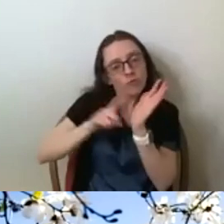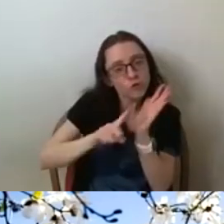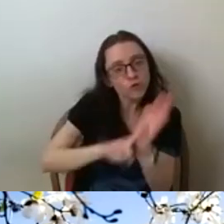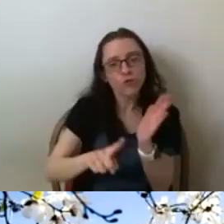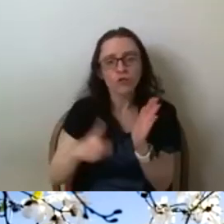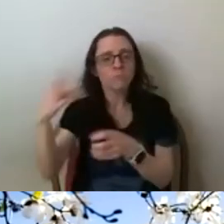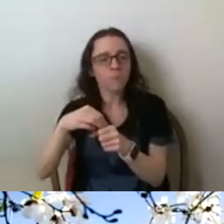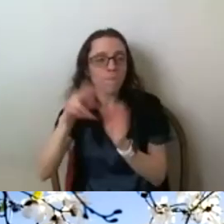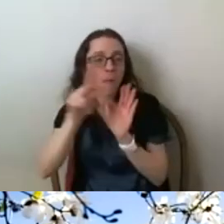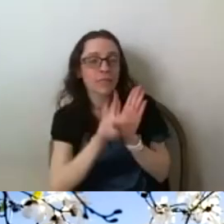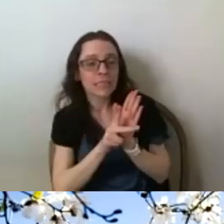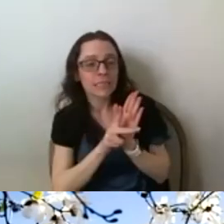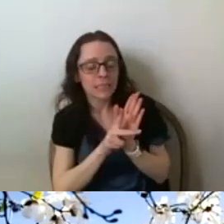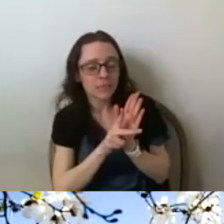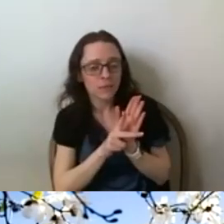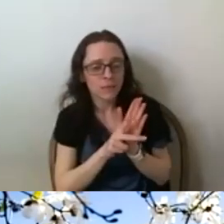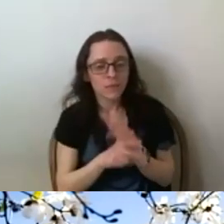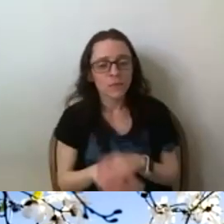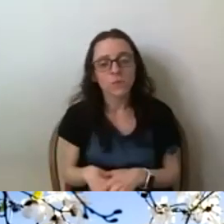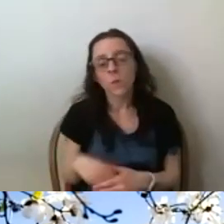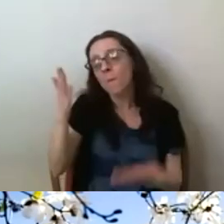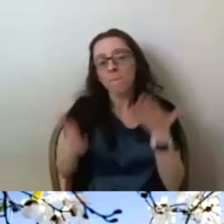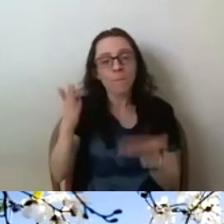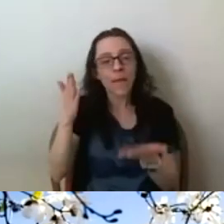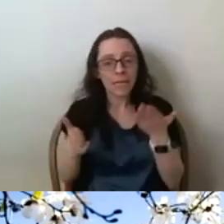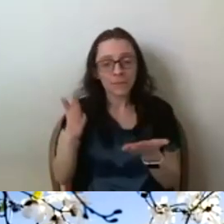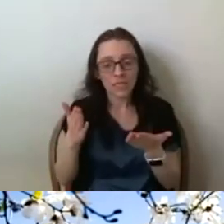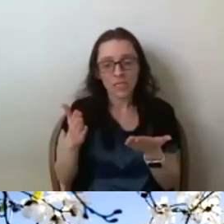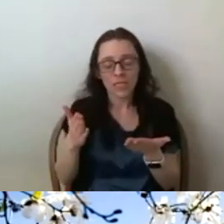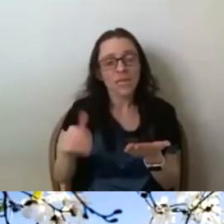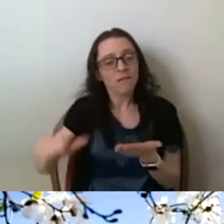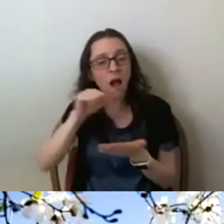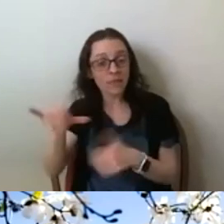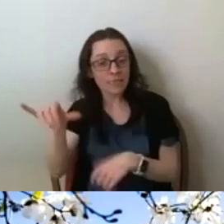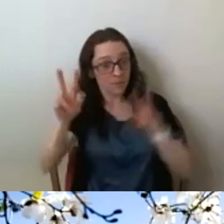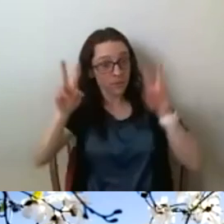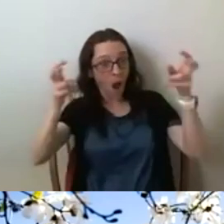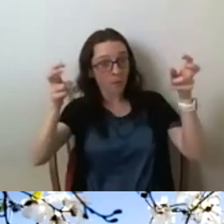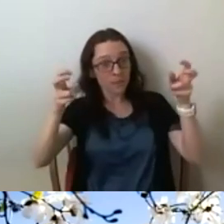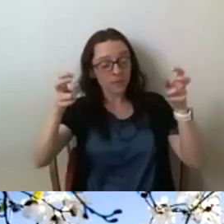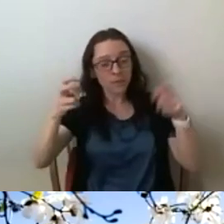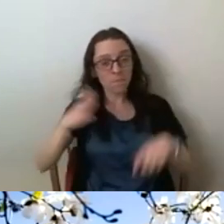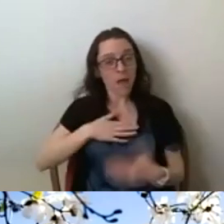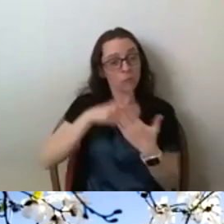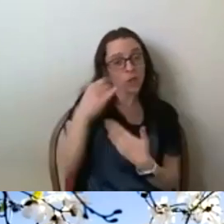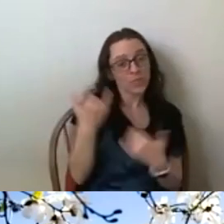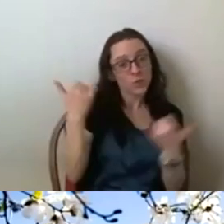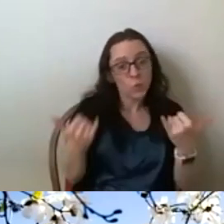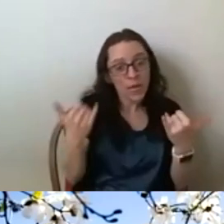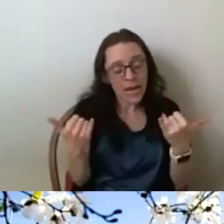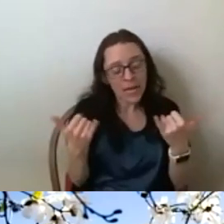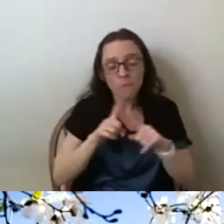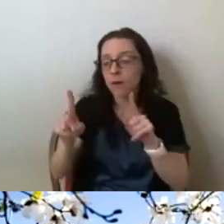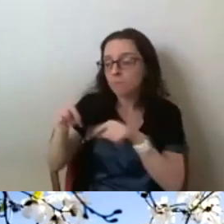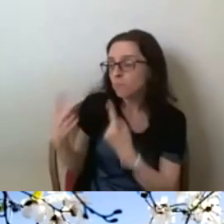while maybe it's not topic specific to the presentation I had today, I think, um, a lot of the methods that I have learned